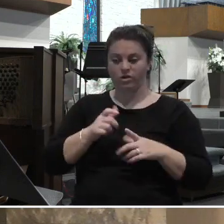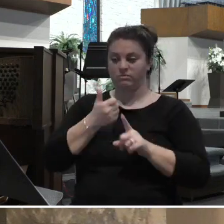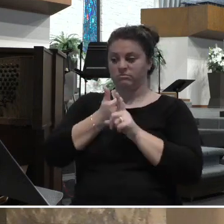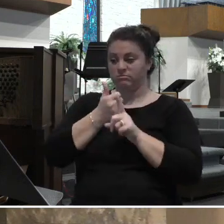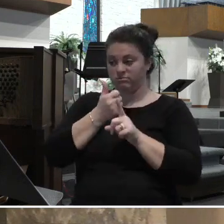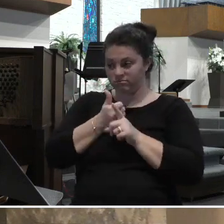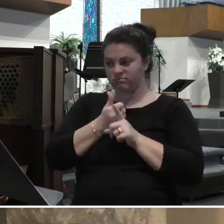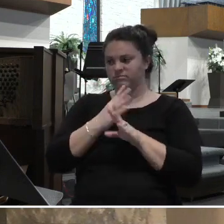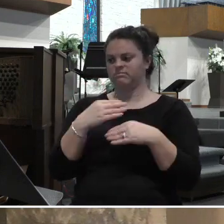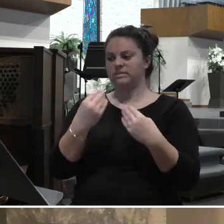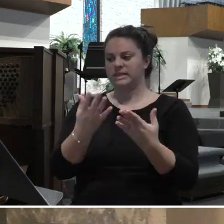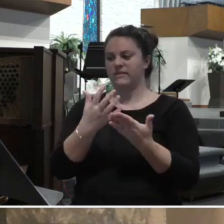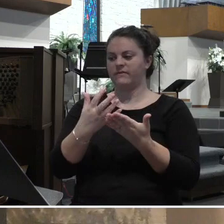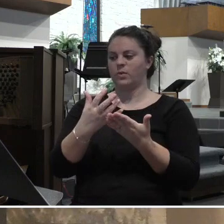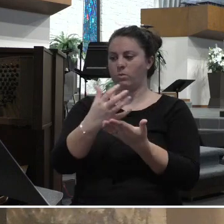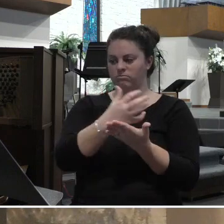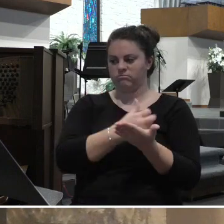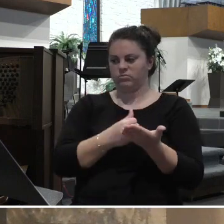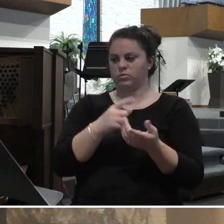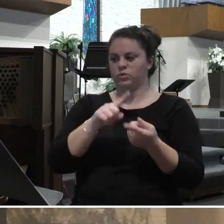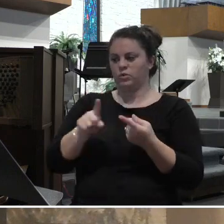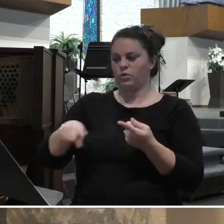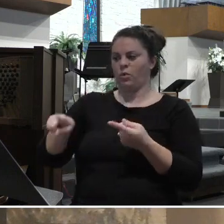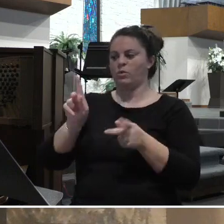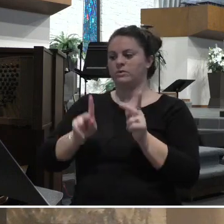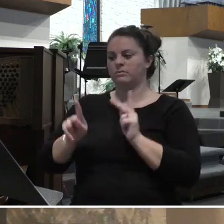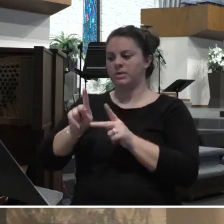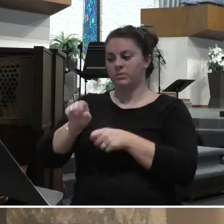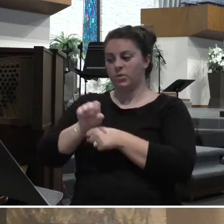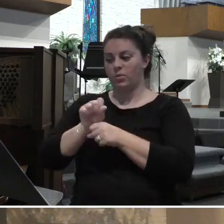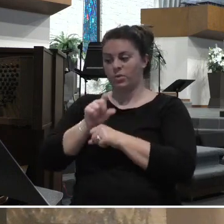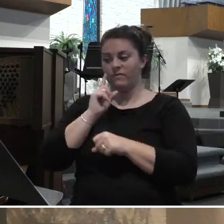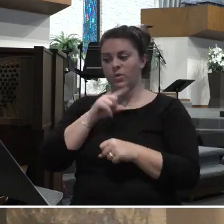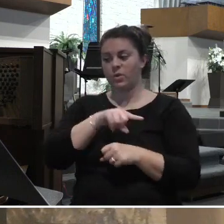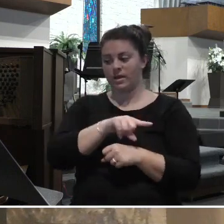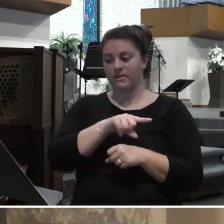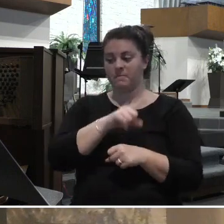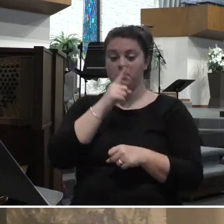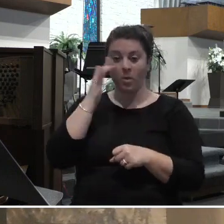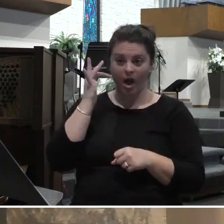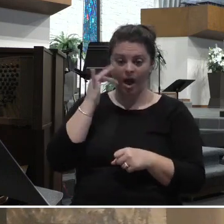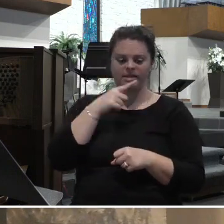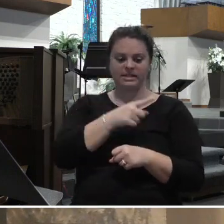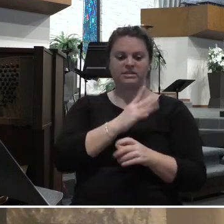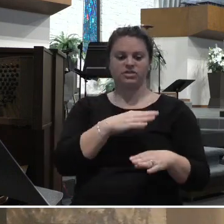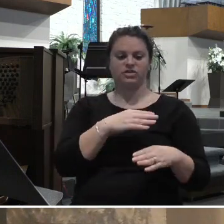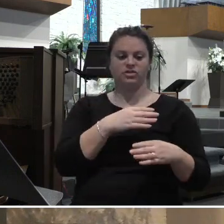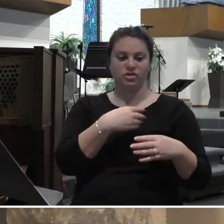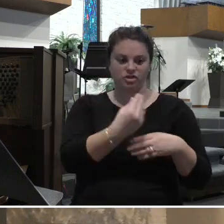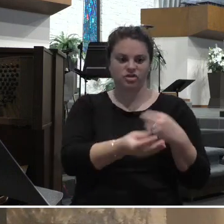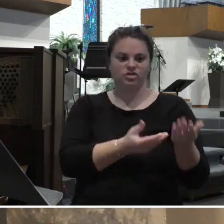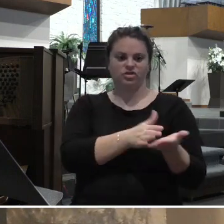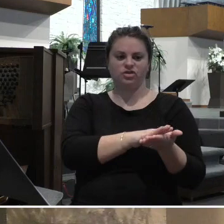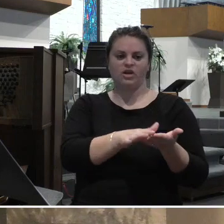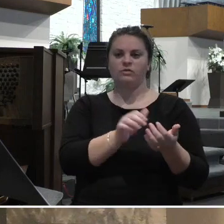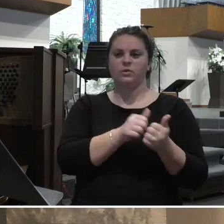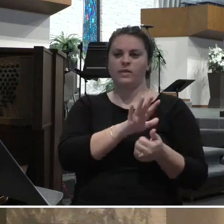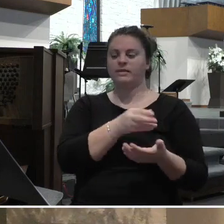not just giving a handout, but hiring workers who can thus preserve their dignity.